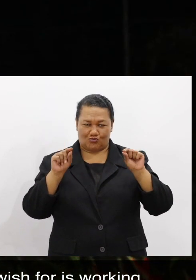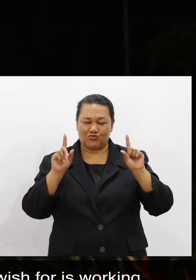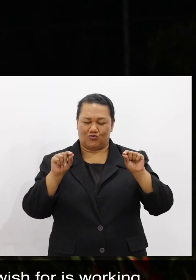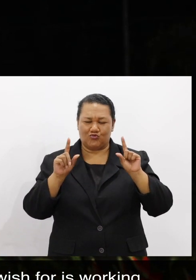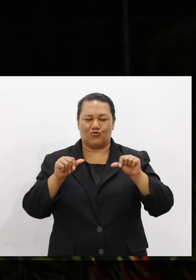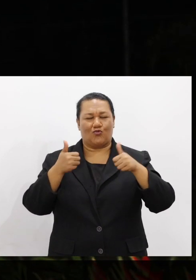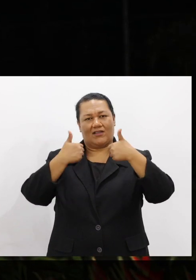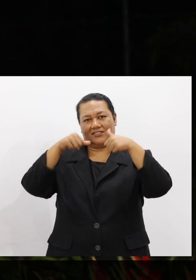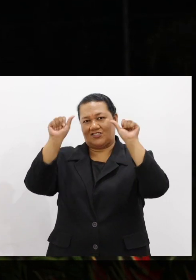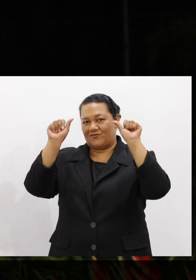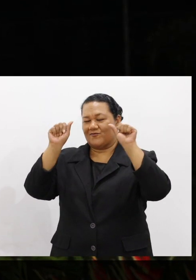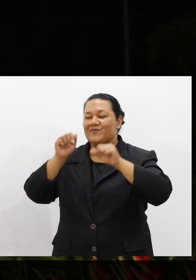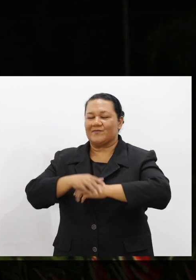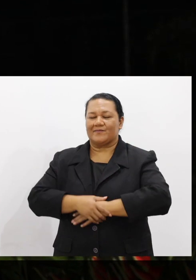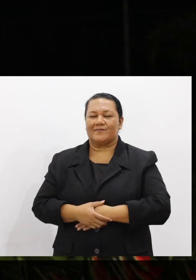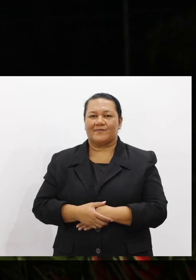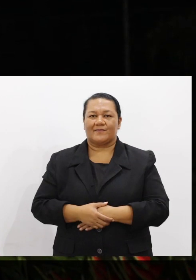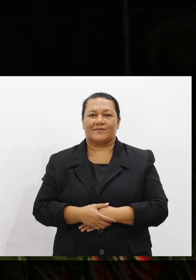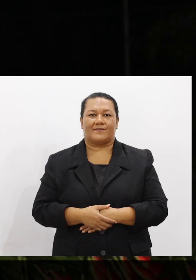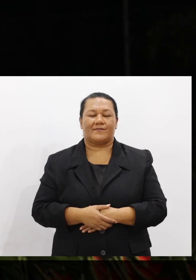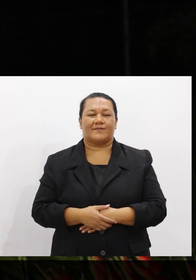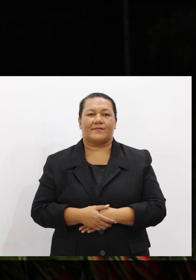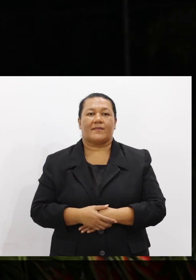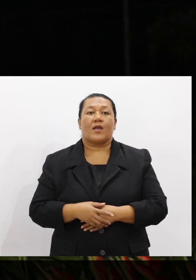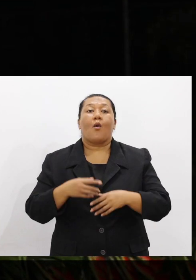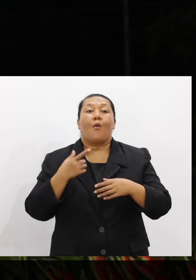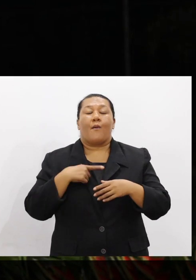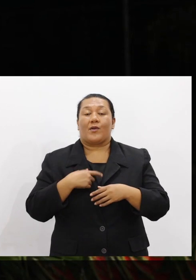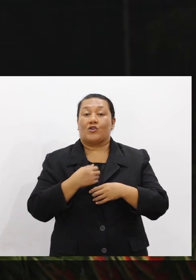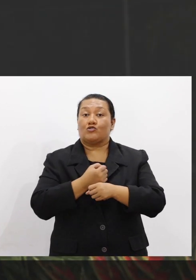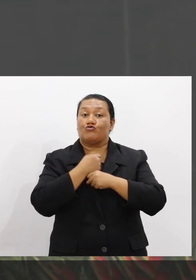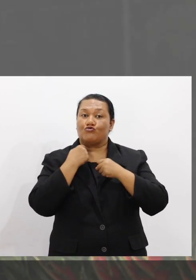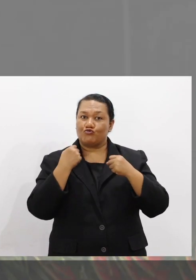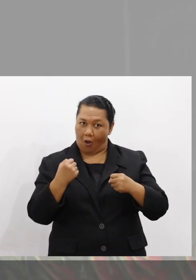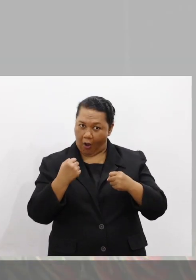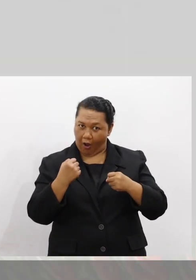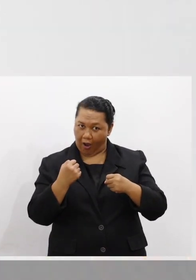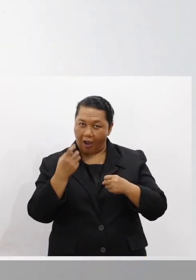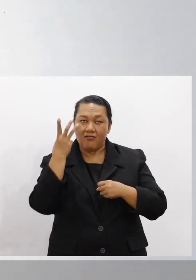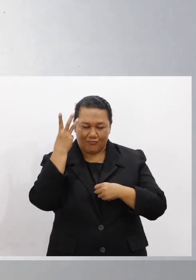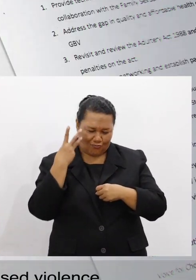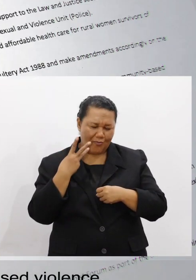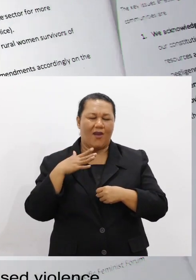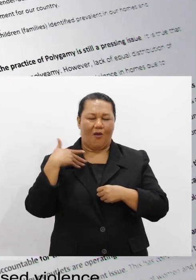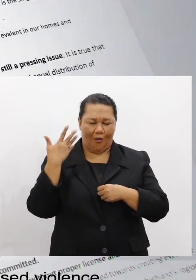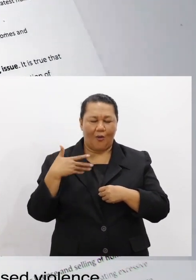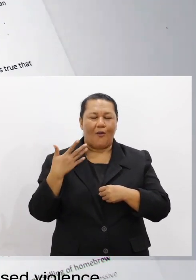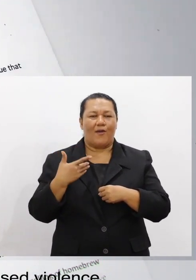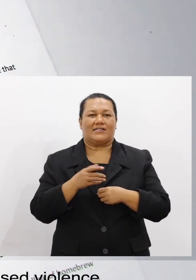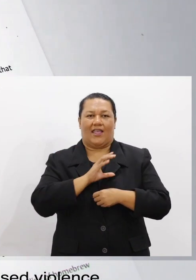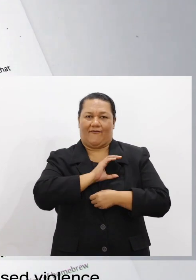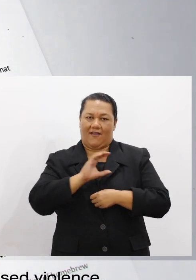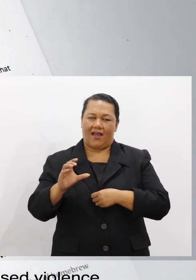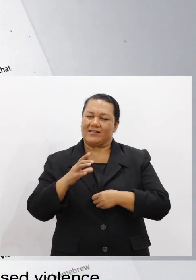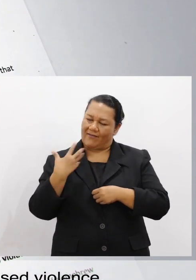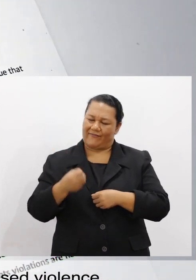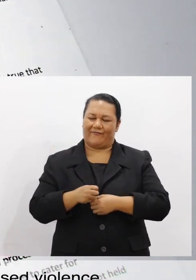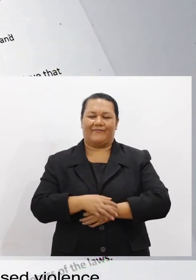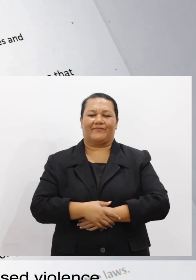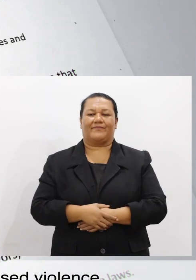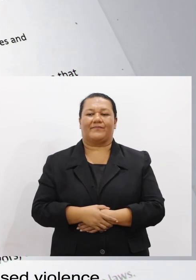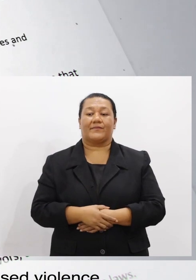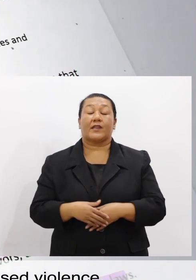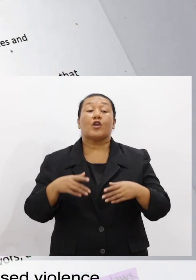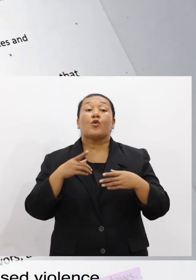working. So we must be, we must be strong and have a courage. Despite the need for continued